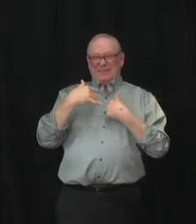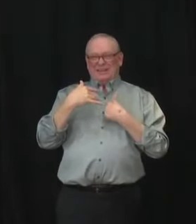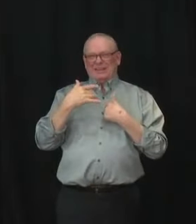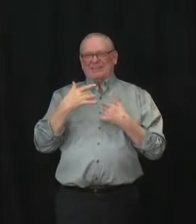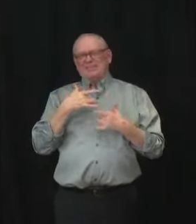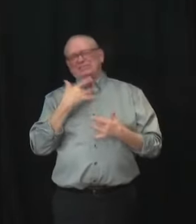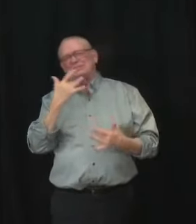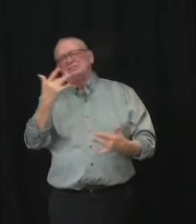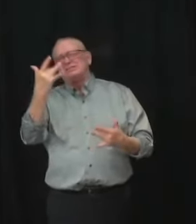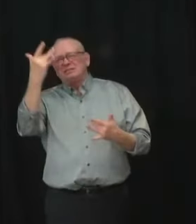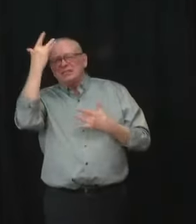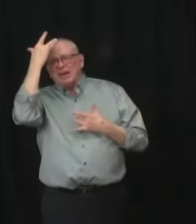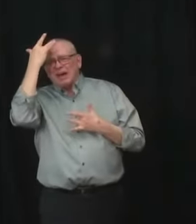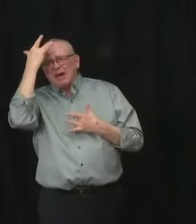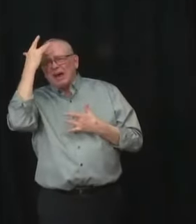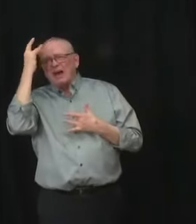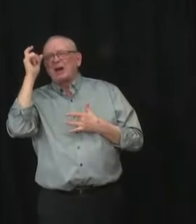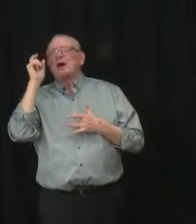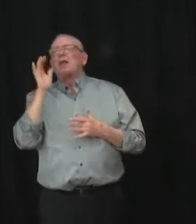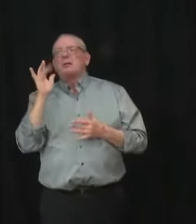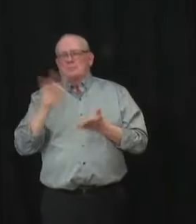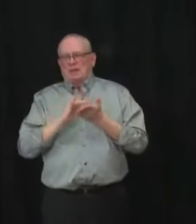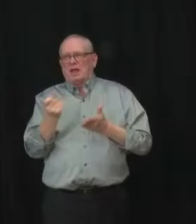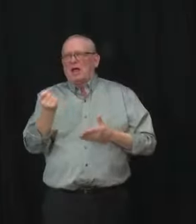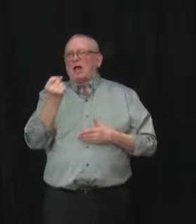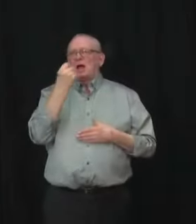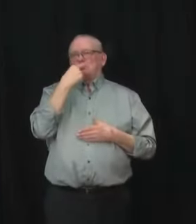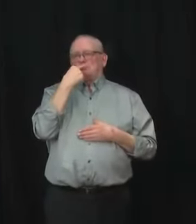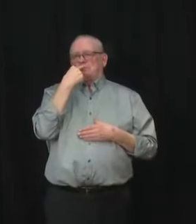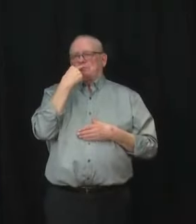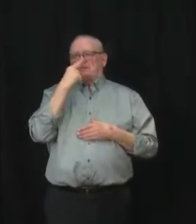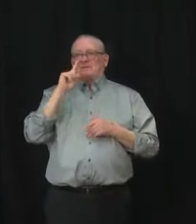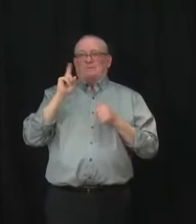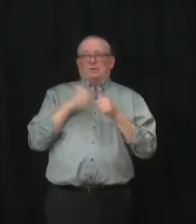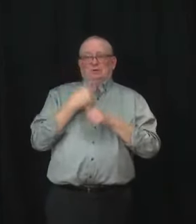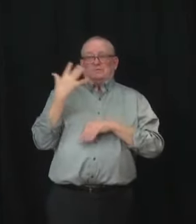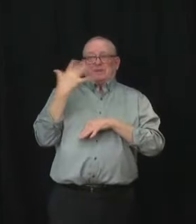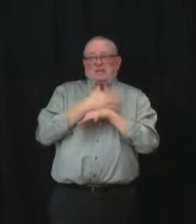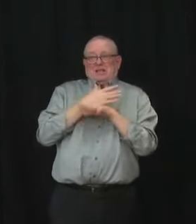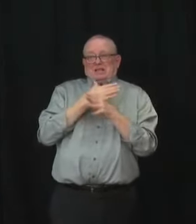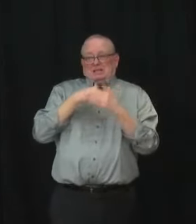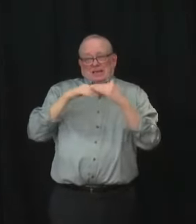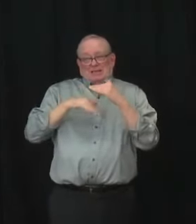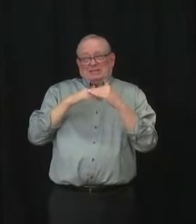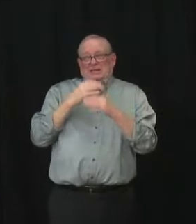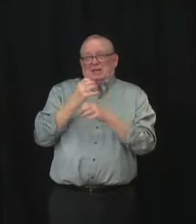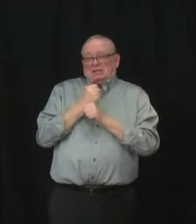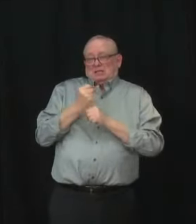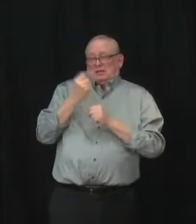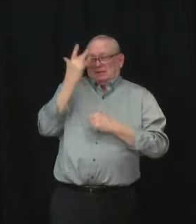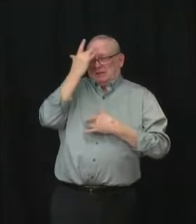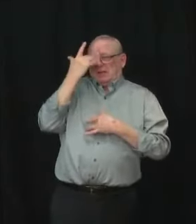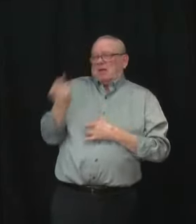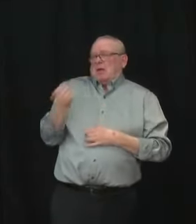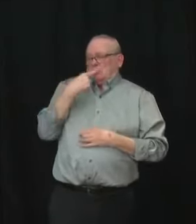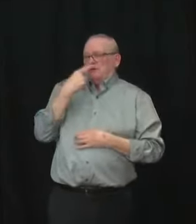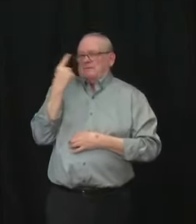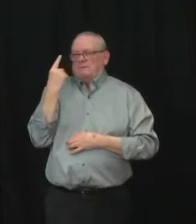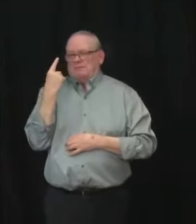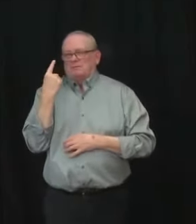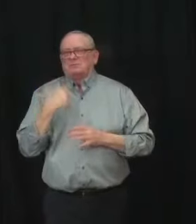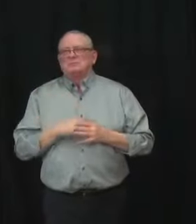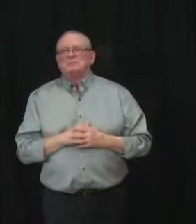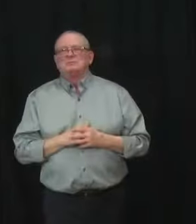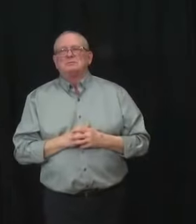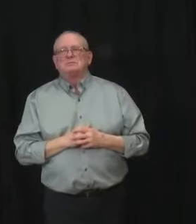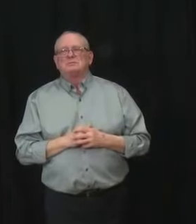older who have specific medical conditions or those who are unvaccinated and 65 years of age and older. Dr.